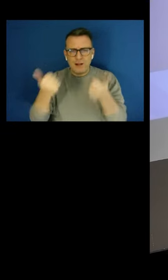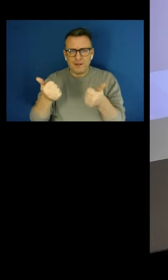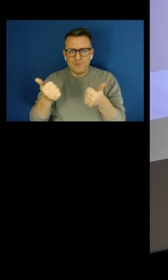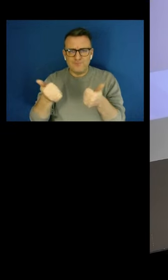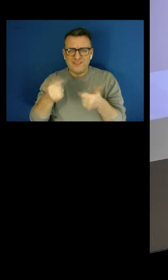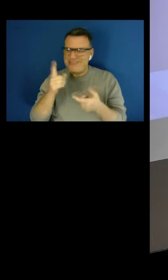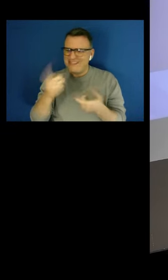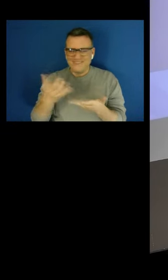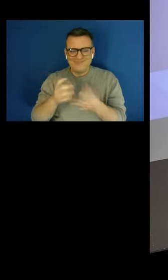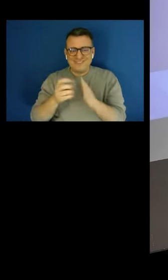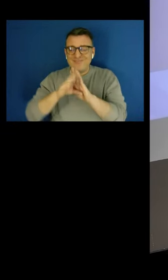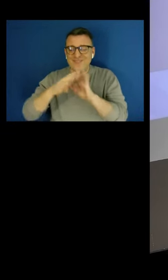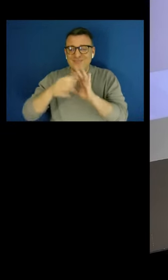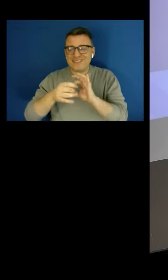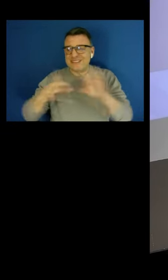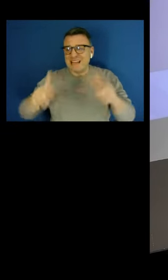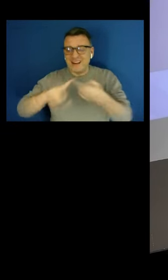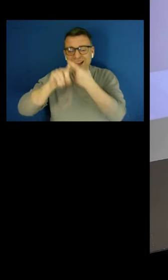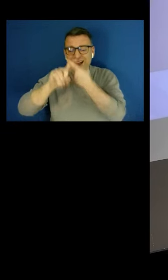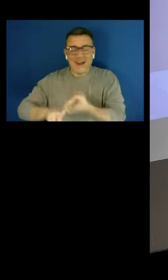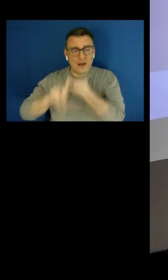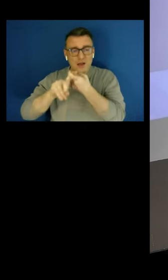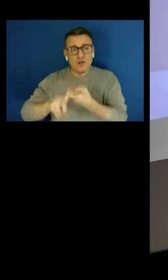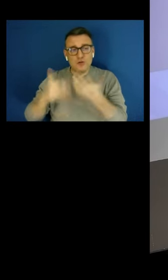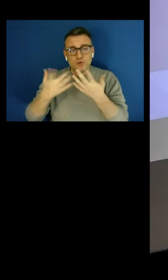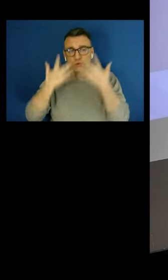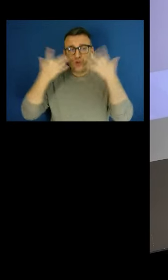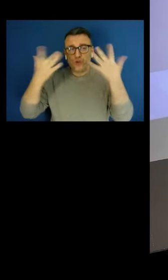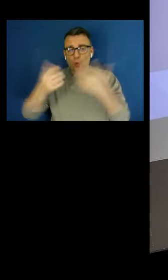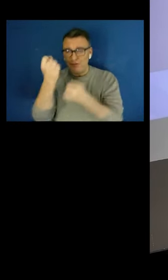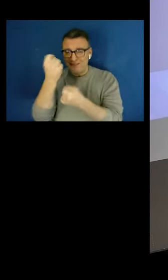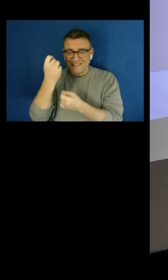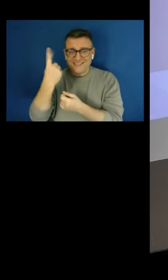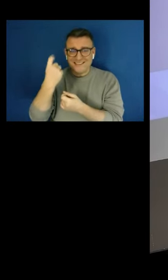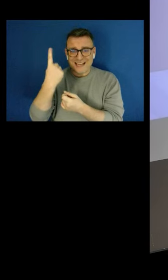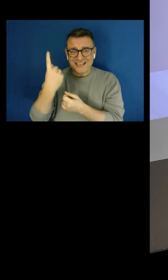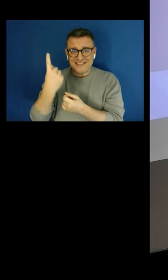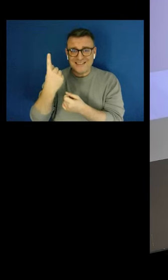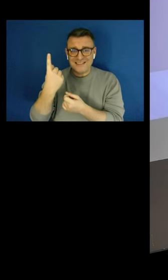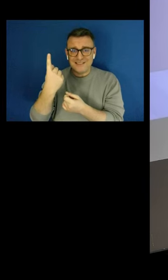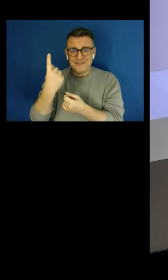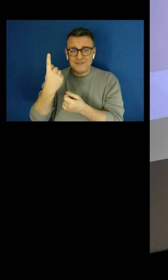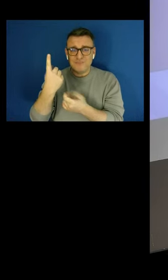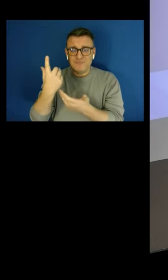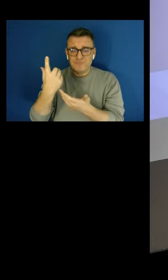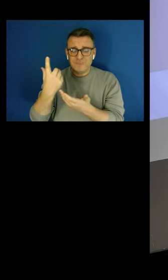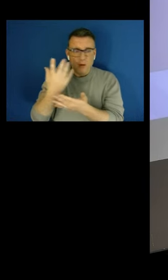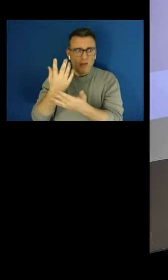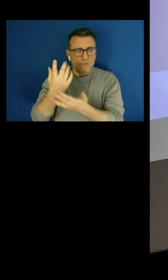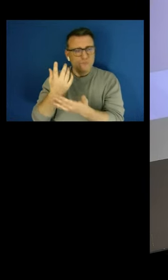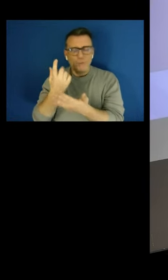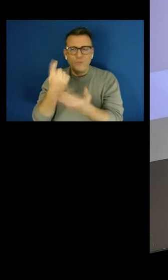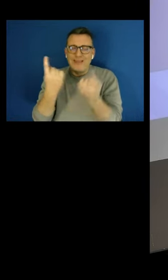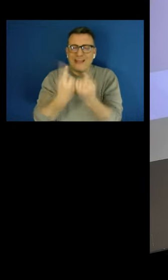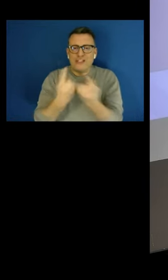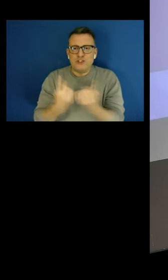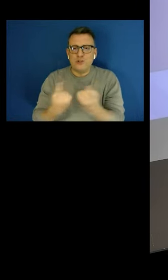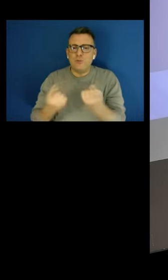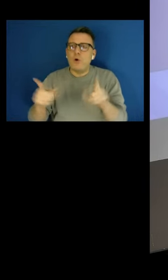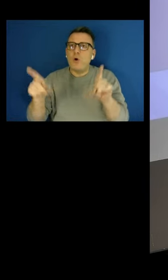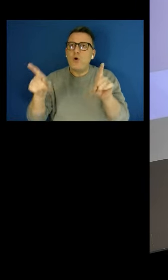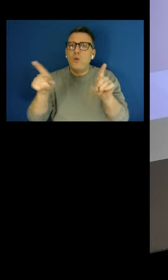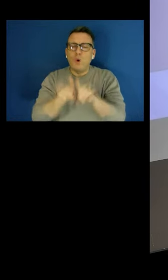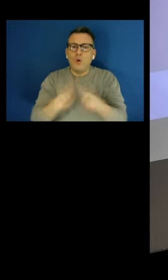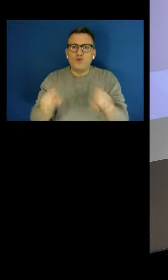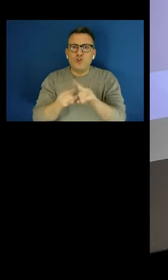understand the phenomenon but also to be measured against and as it always